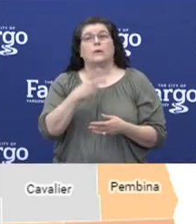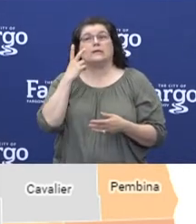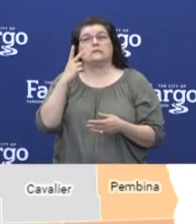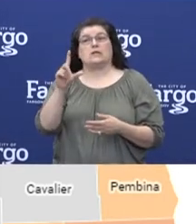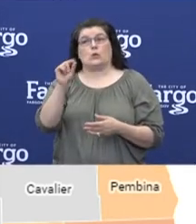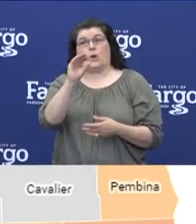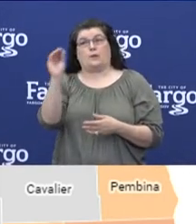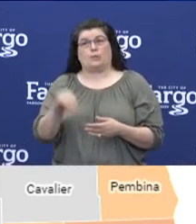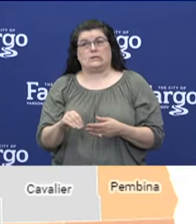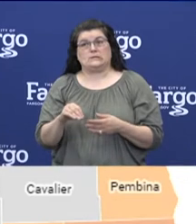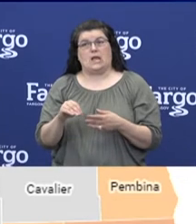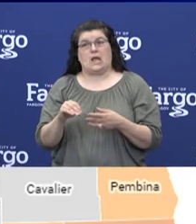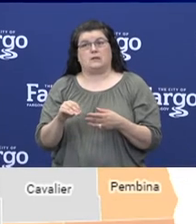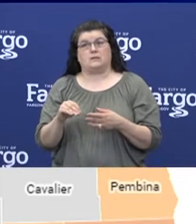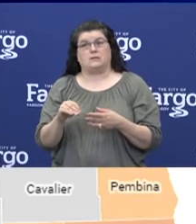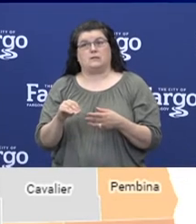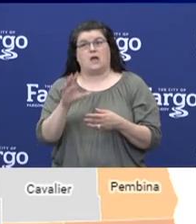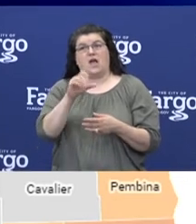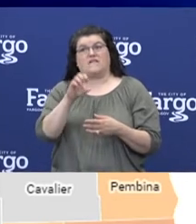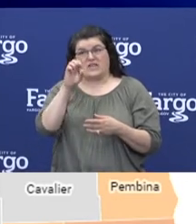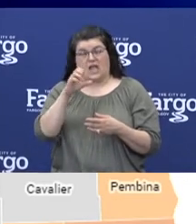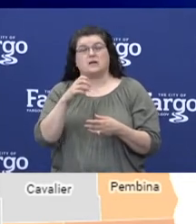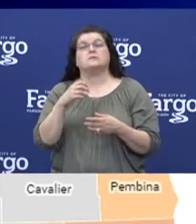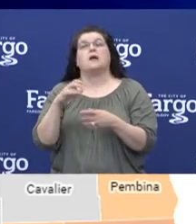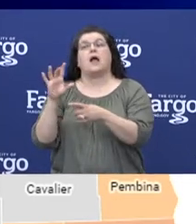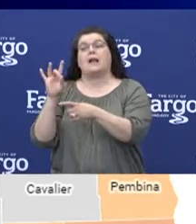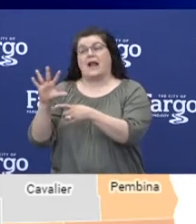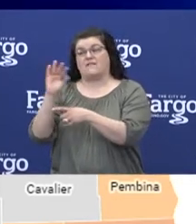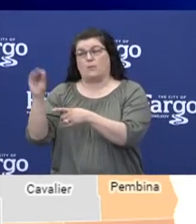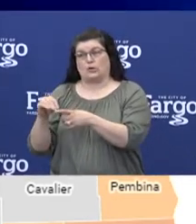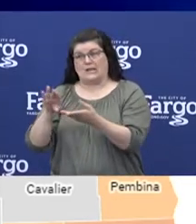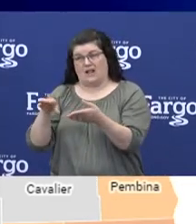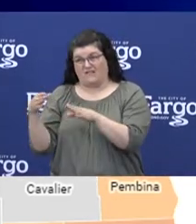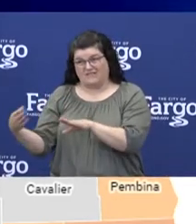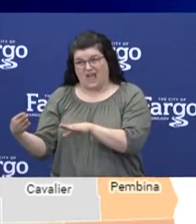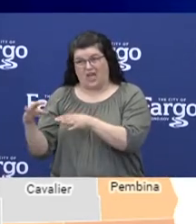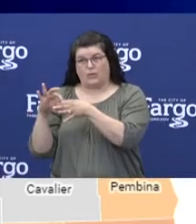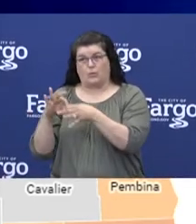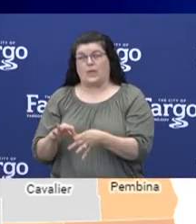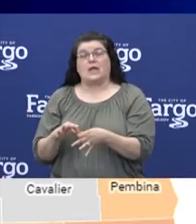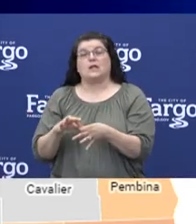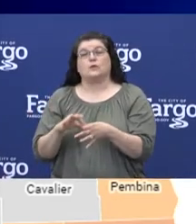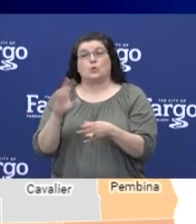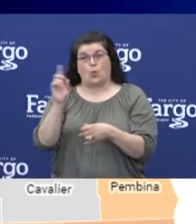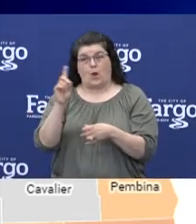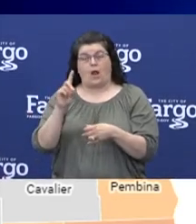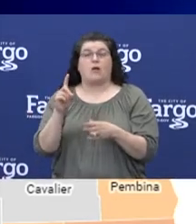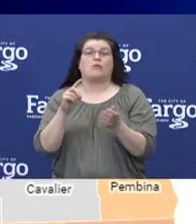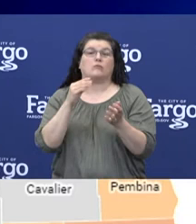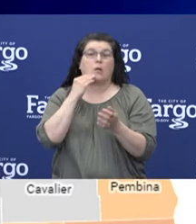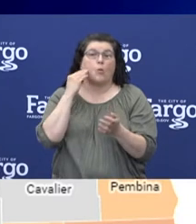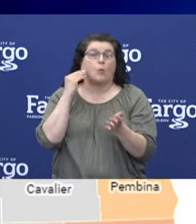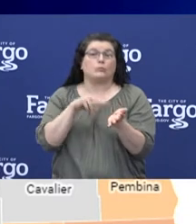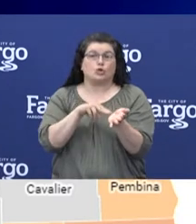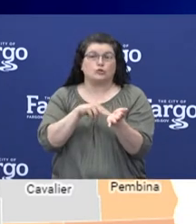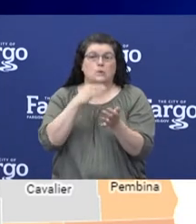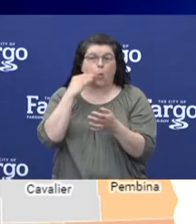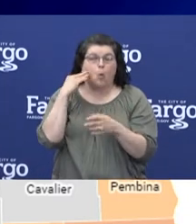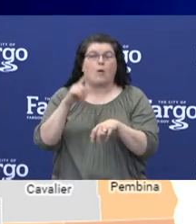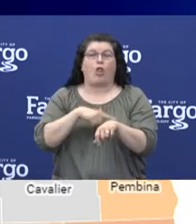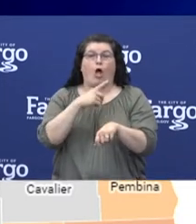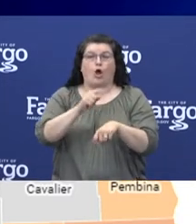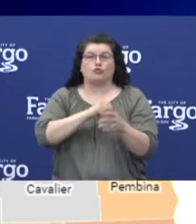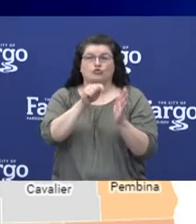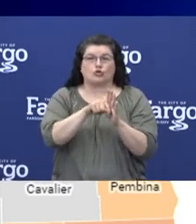our cases and 85 percent of our deaths have been associated with long-term care facilities, both as far as the cases,